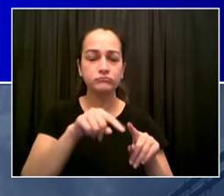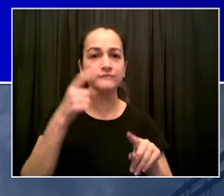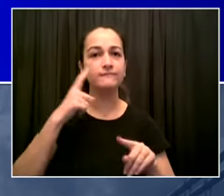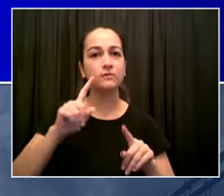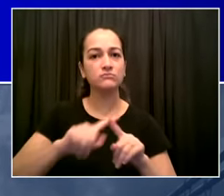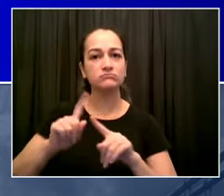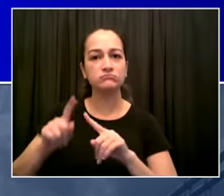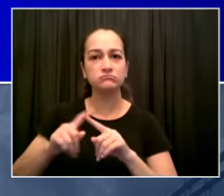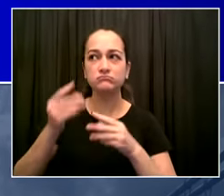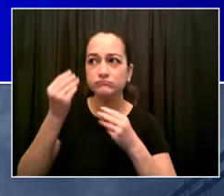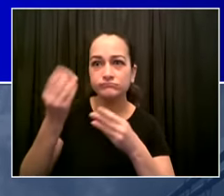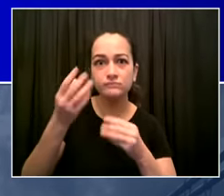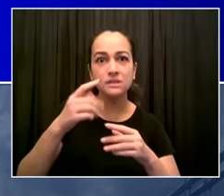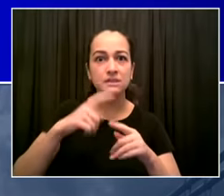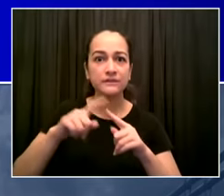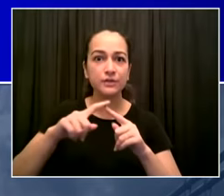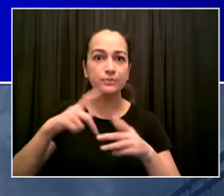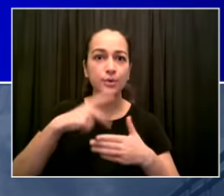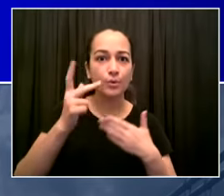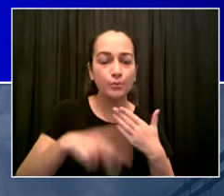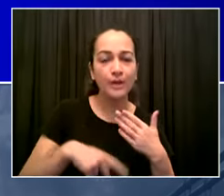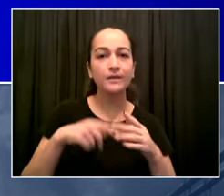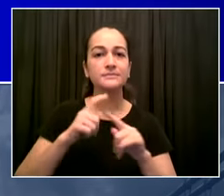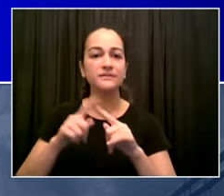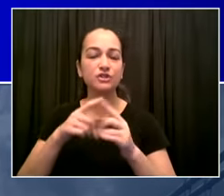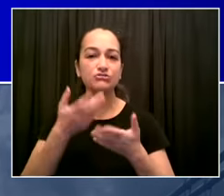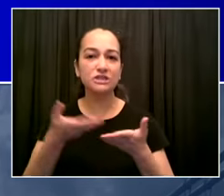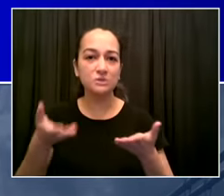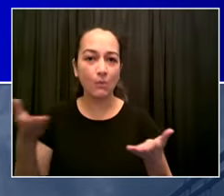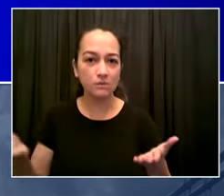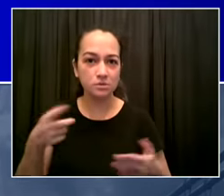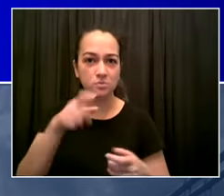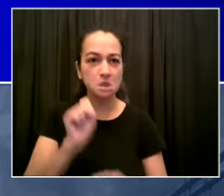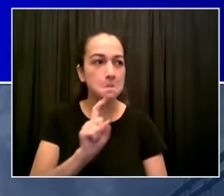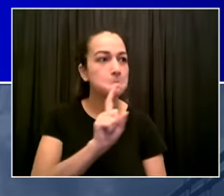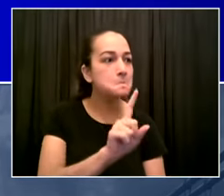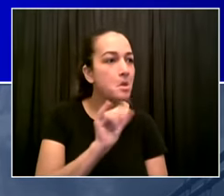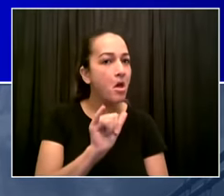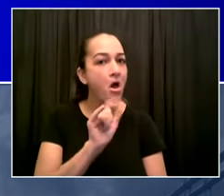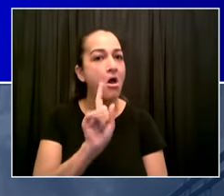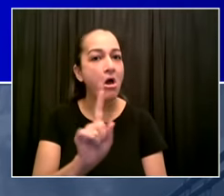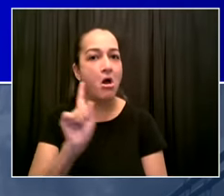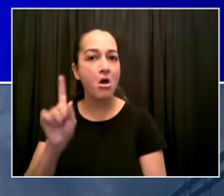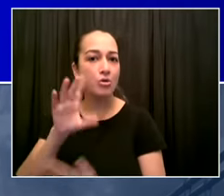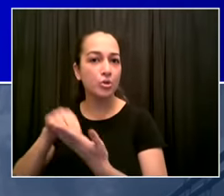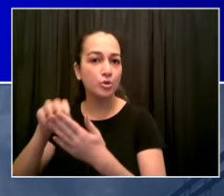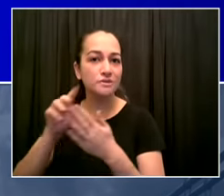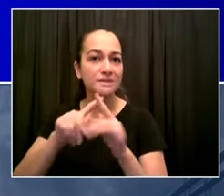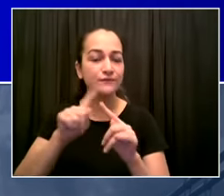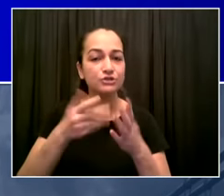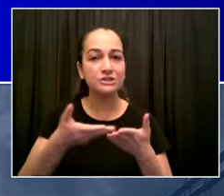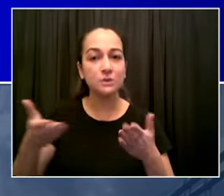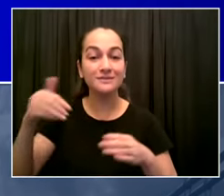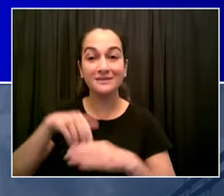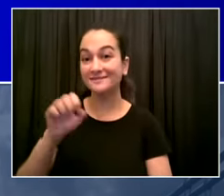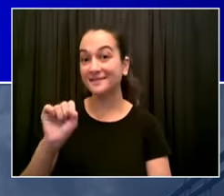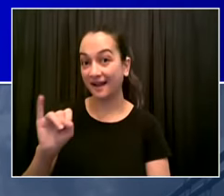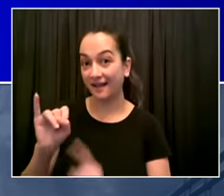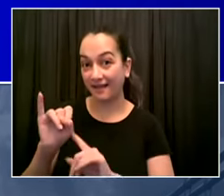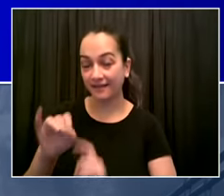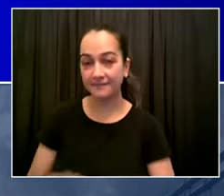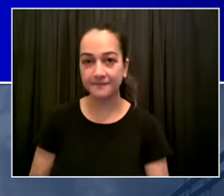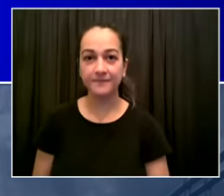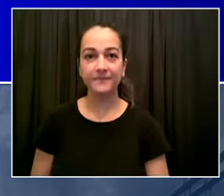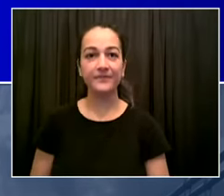we all know what the first mission is for all of us in staten island the whole five boroughs all across america job one fight